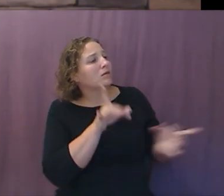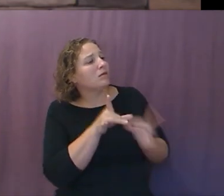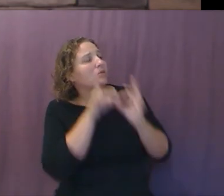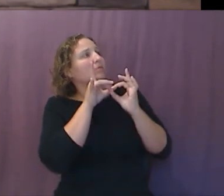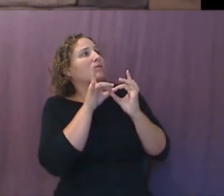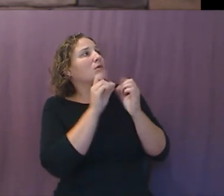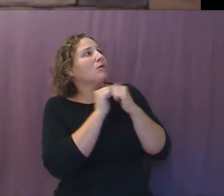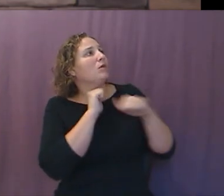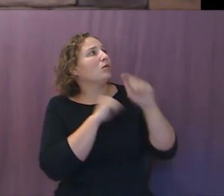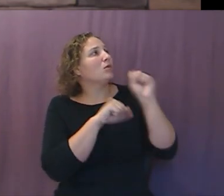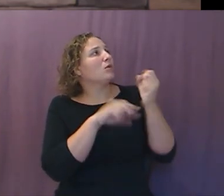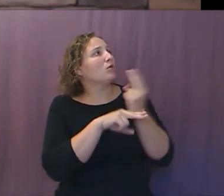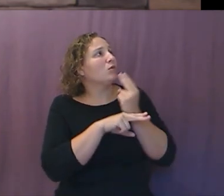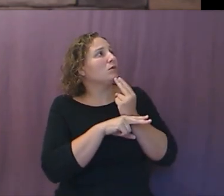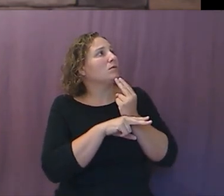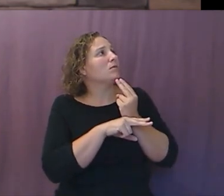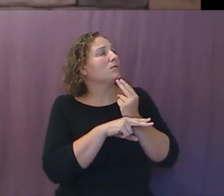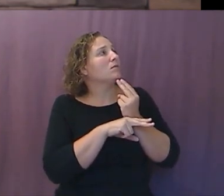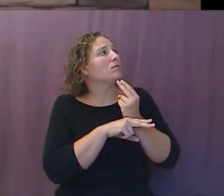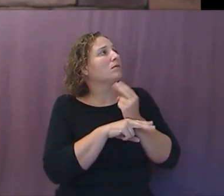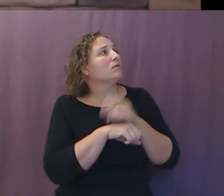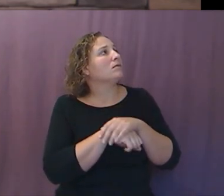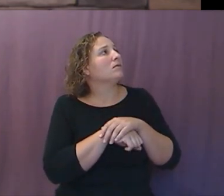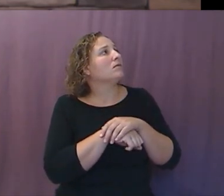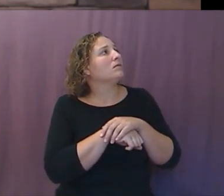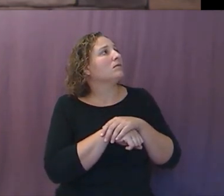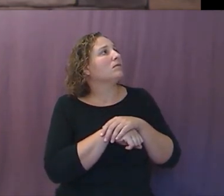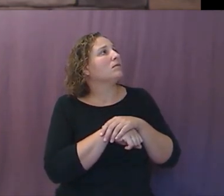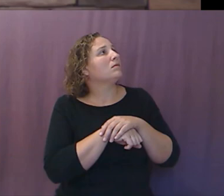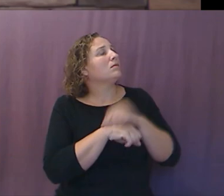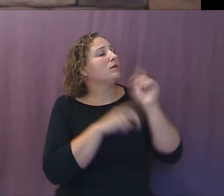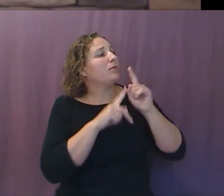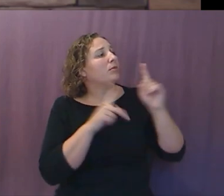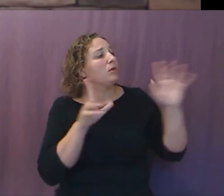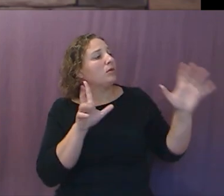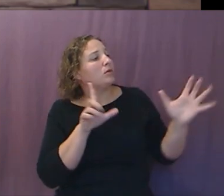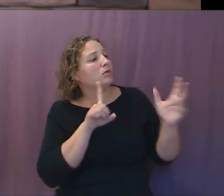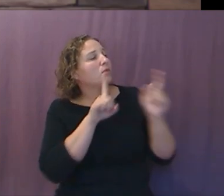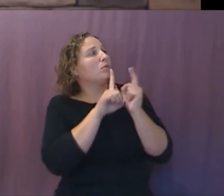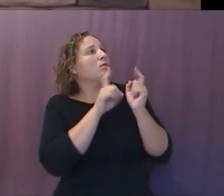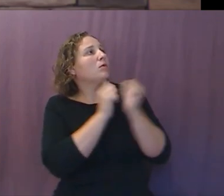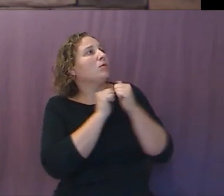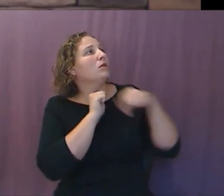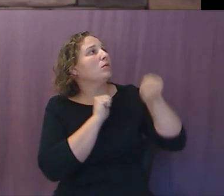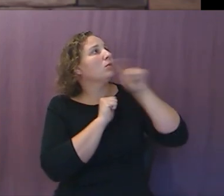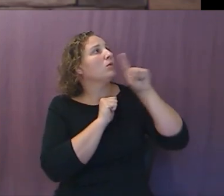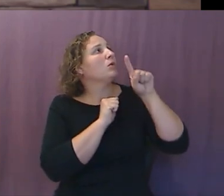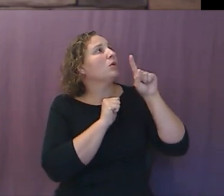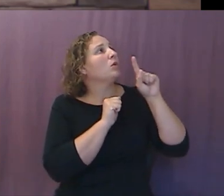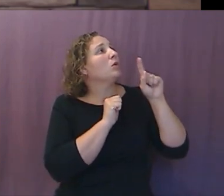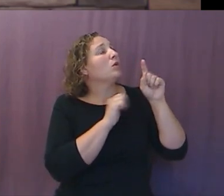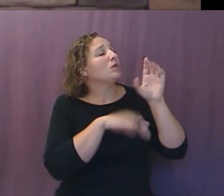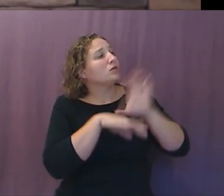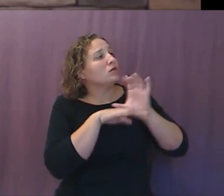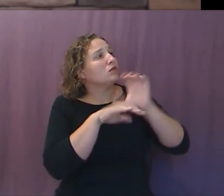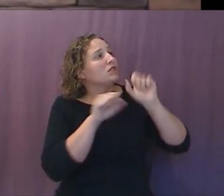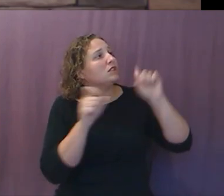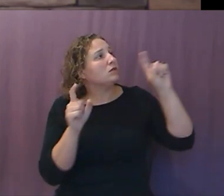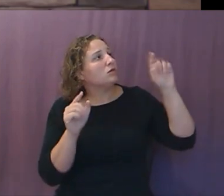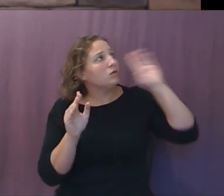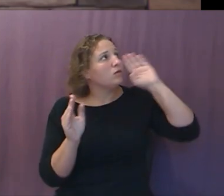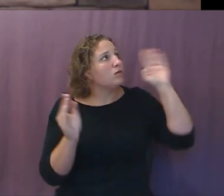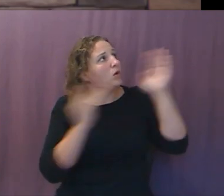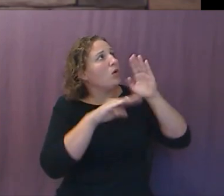use them again and draw people to yourself? Your church needs a revival. Our